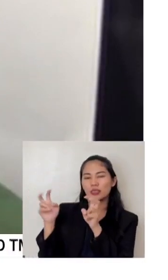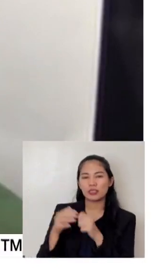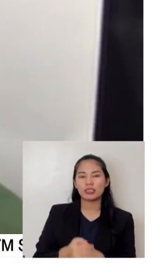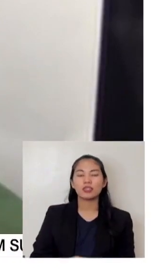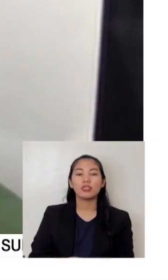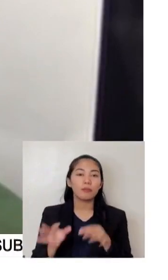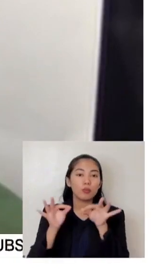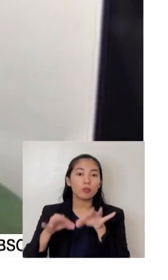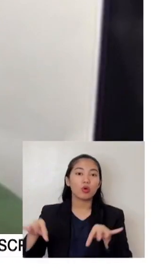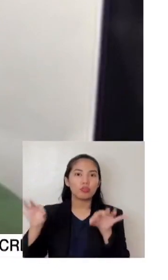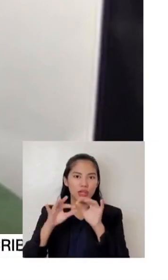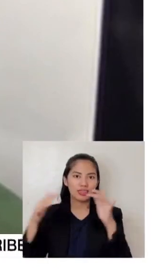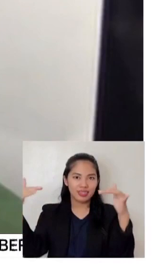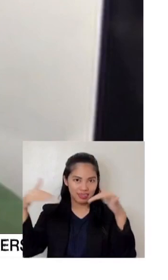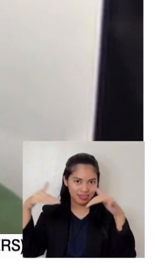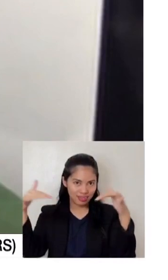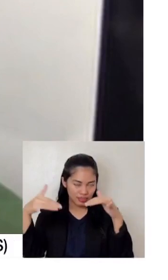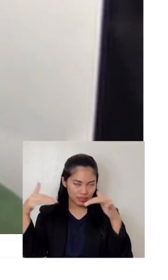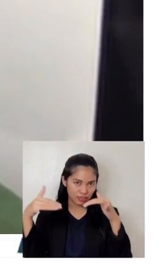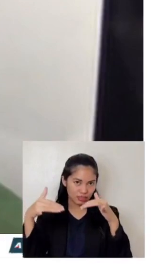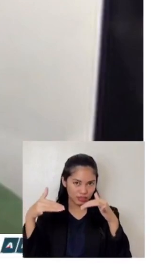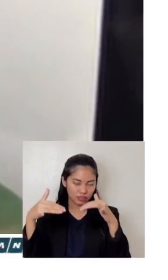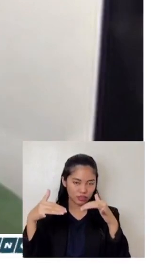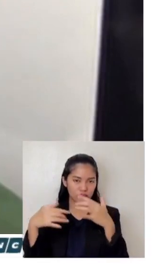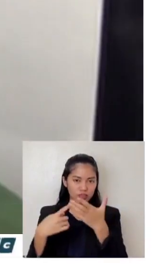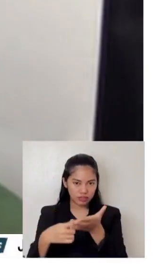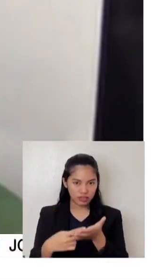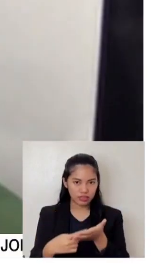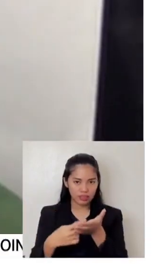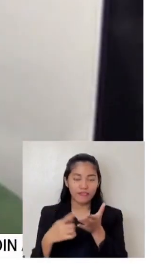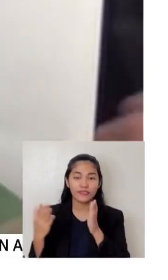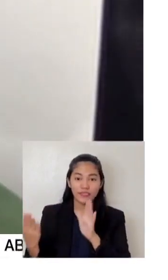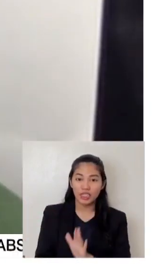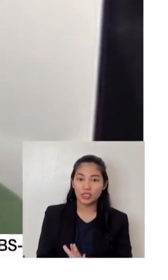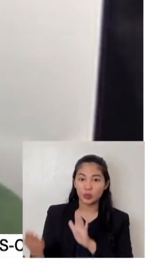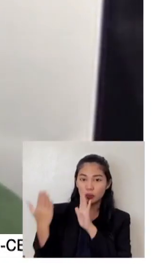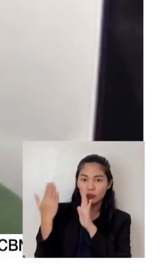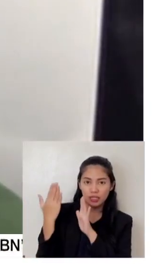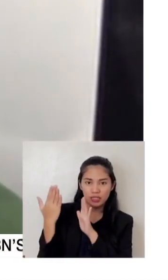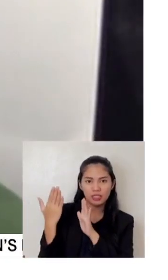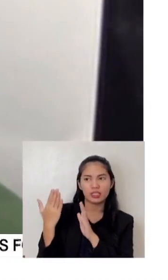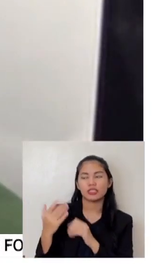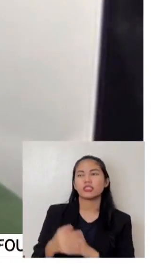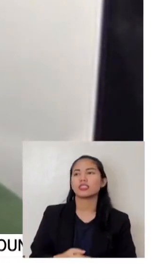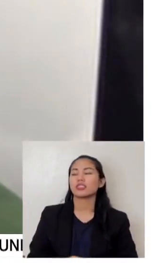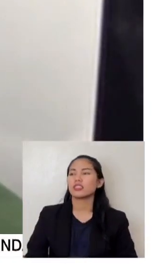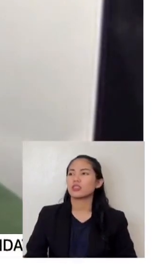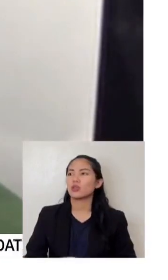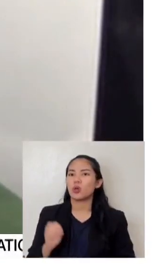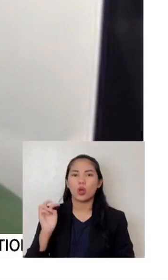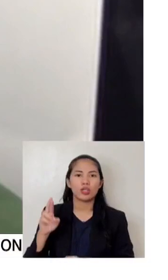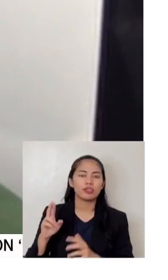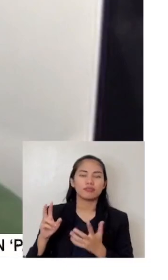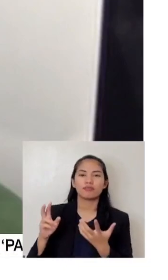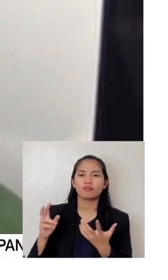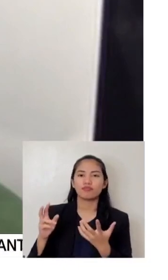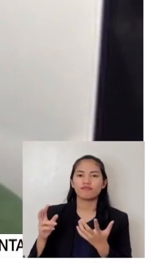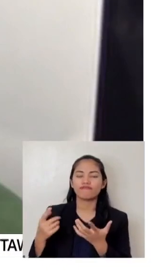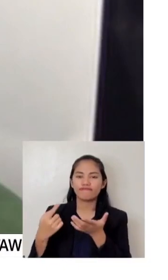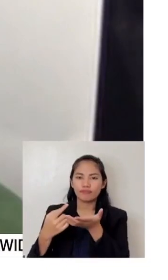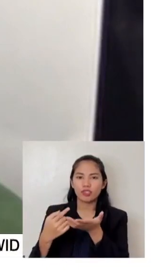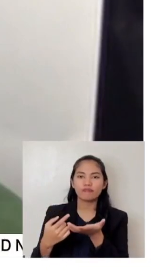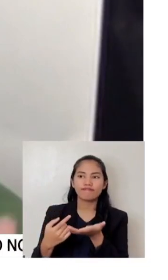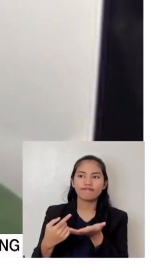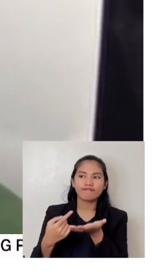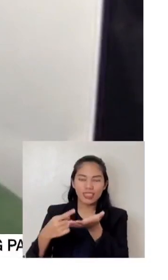of discussions, face-to-face, I mean, head-to-head voters have a